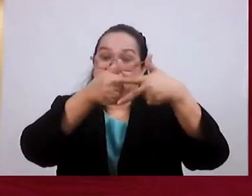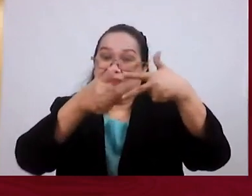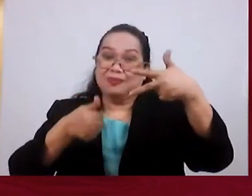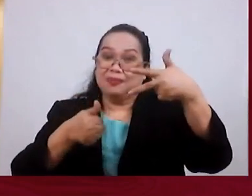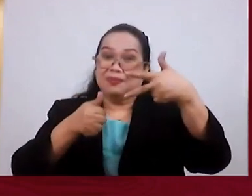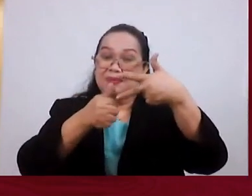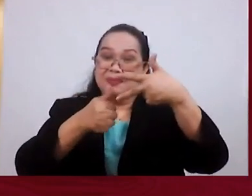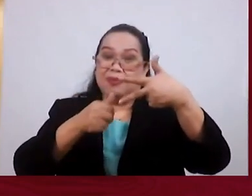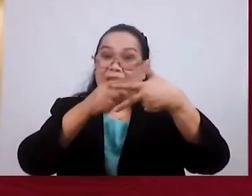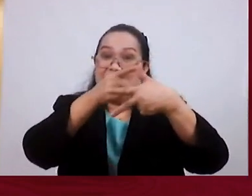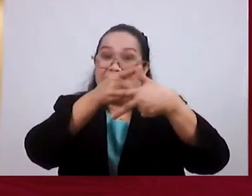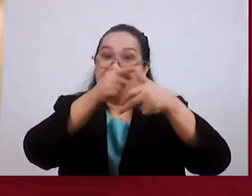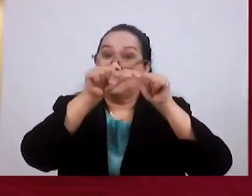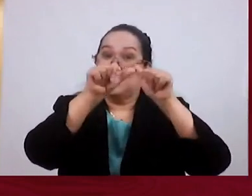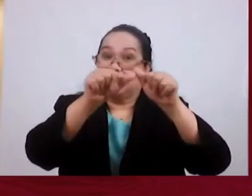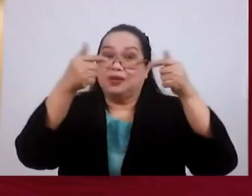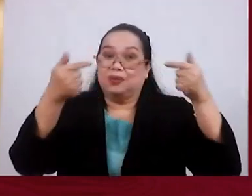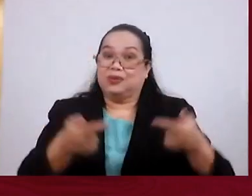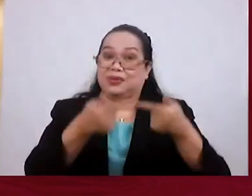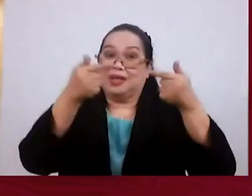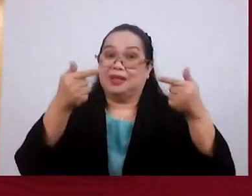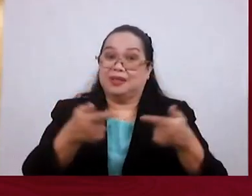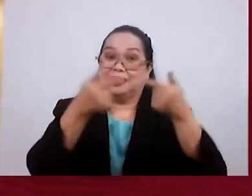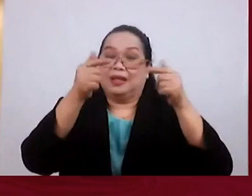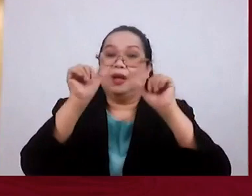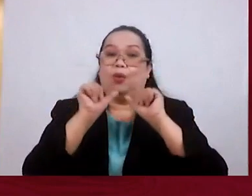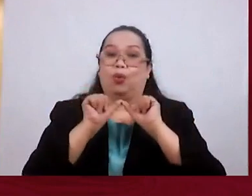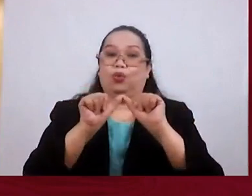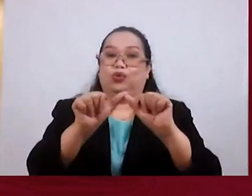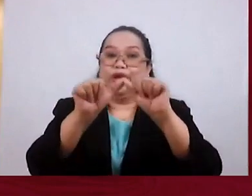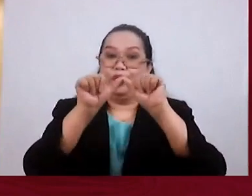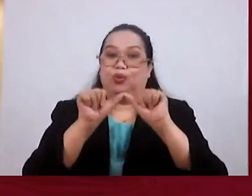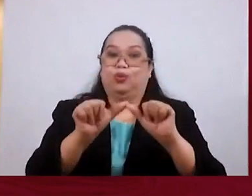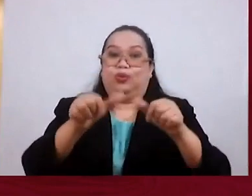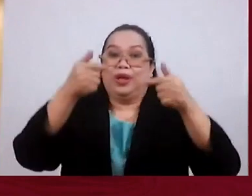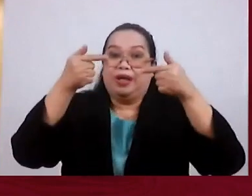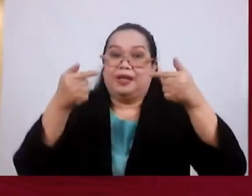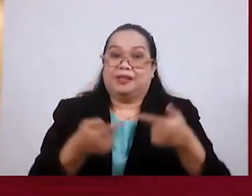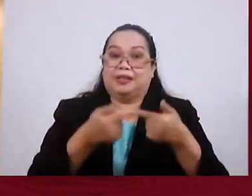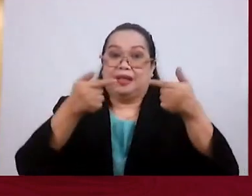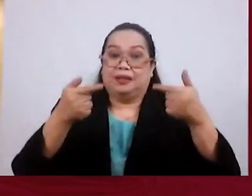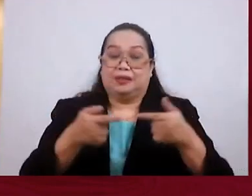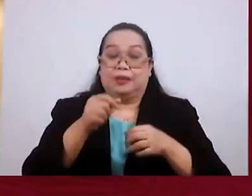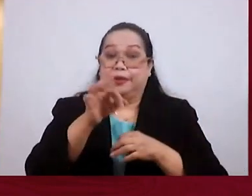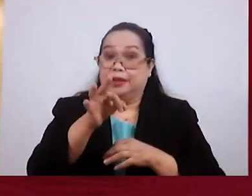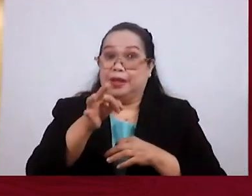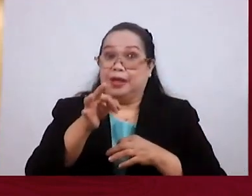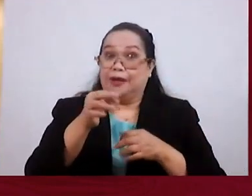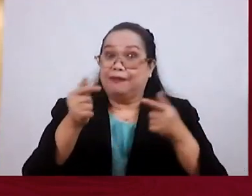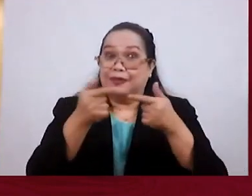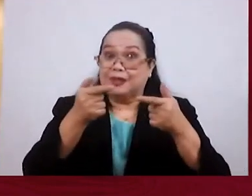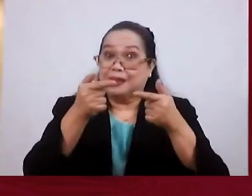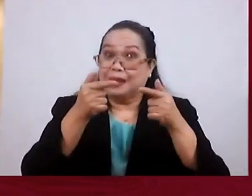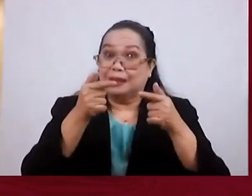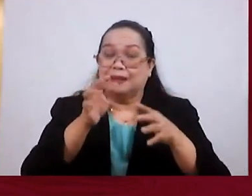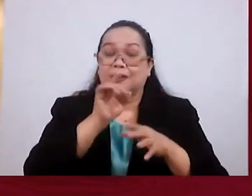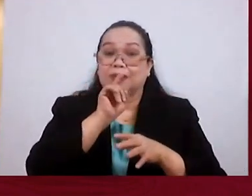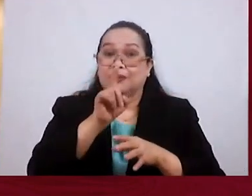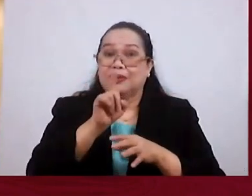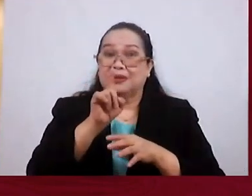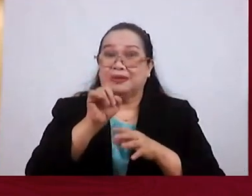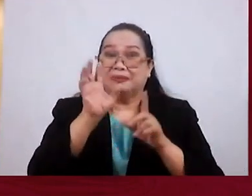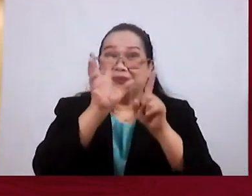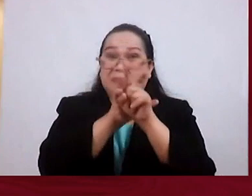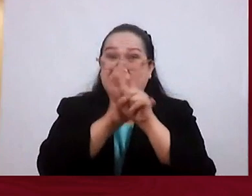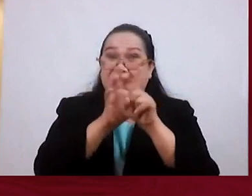go on sinning. There is persistence. That's why you cannot call a person who just committed a sin. Even if it's a very